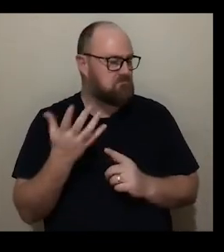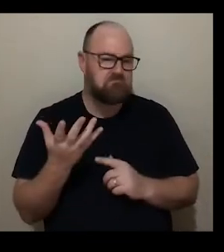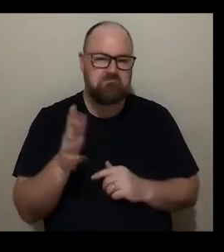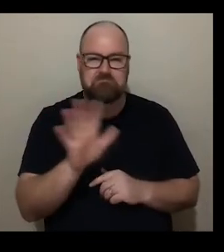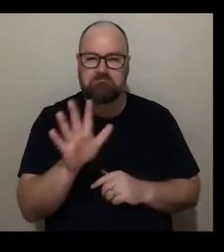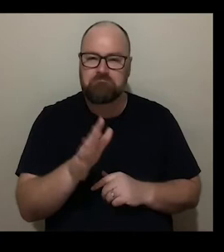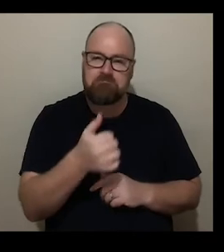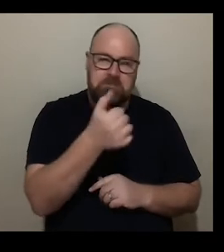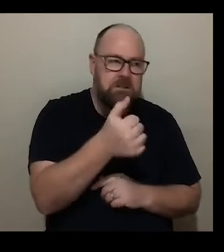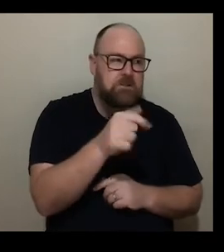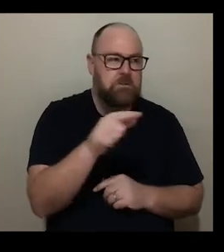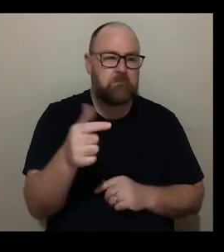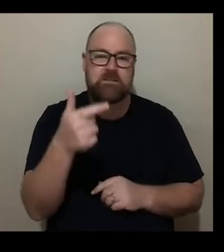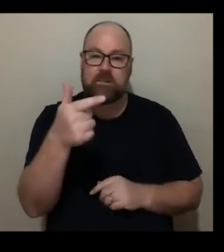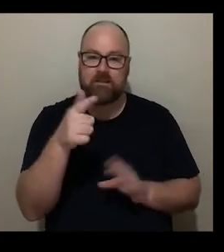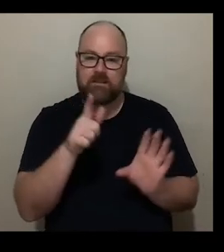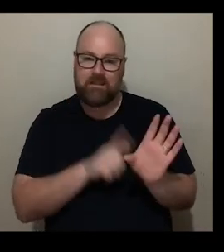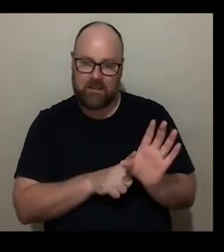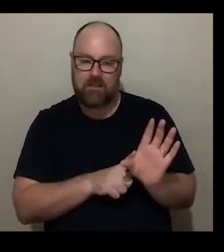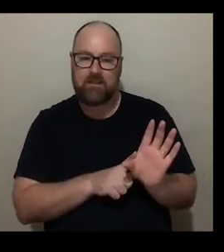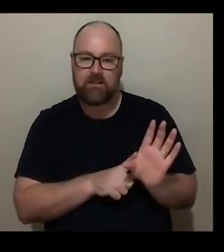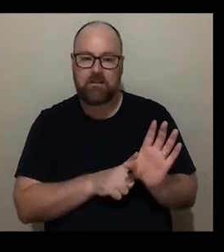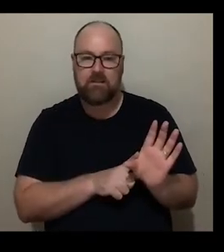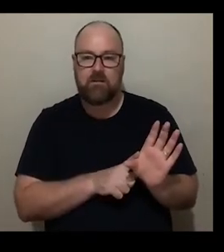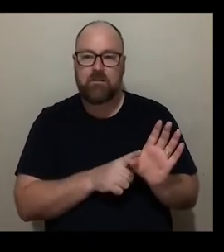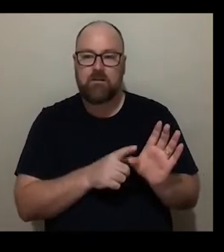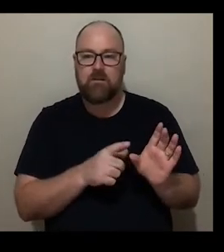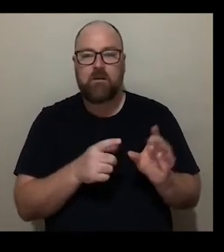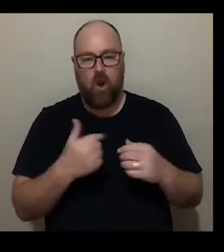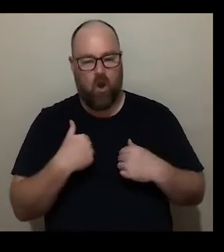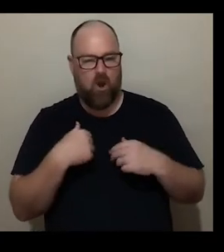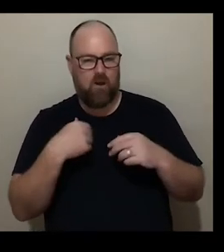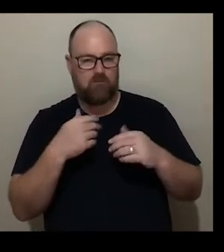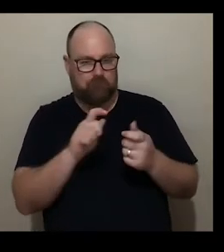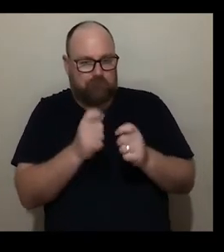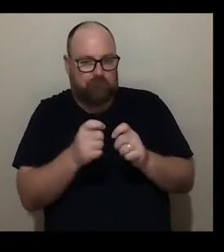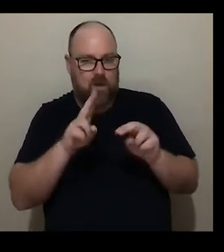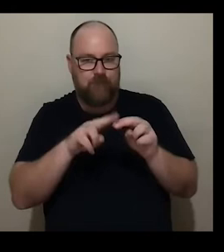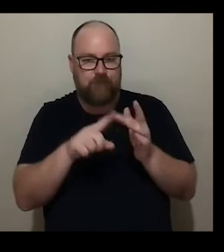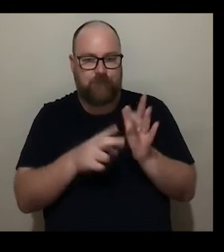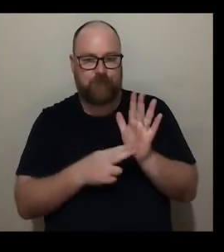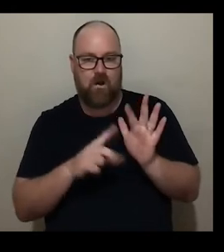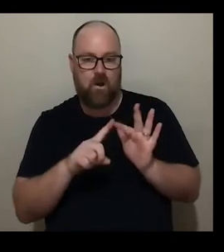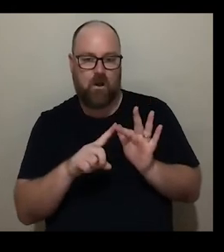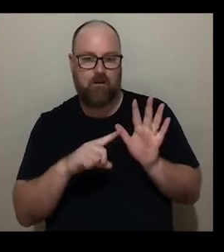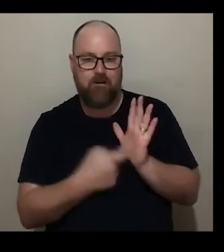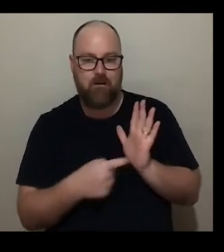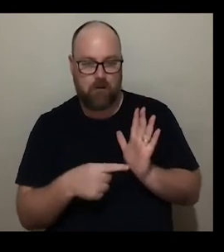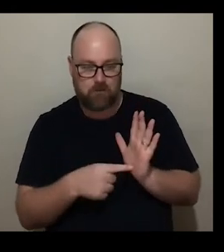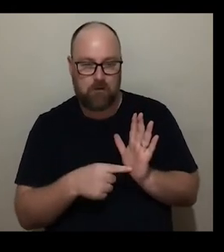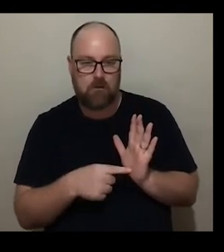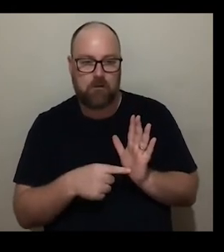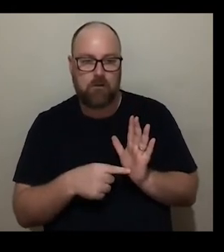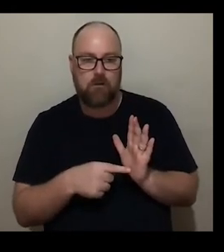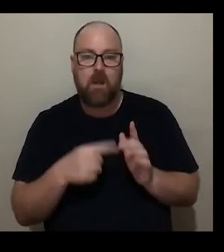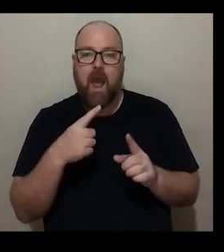six seven years that I've been using a sort of new fine art approach and also um I suppose